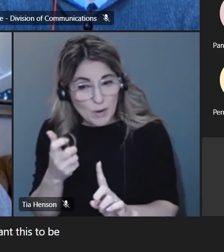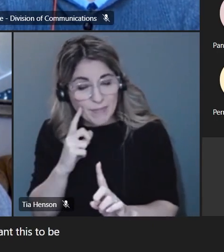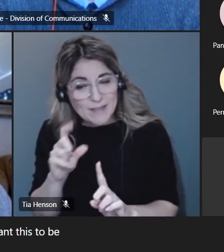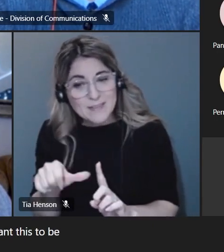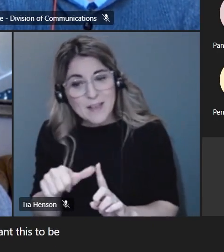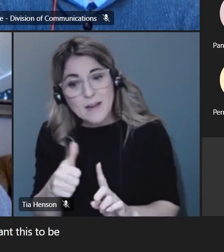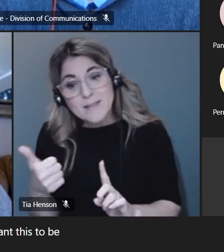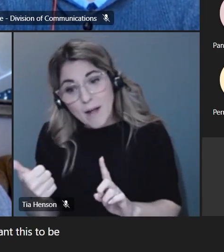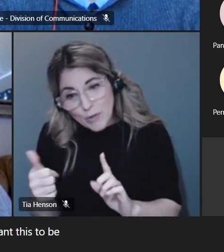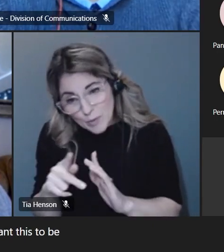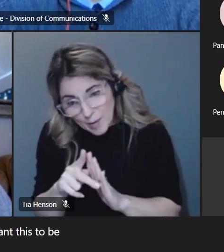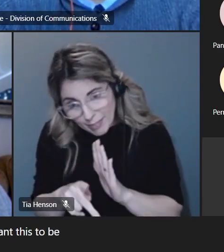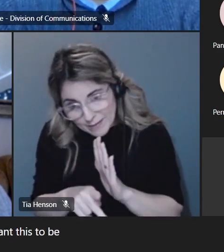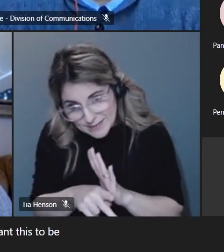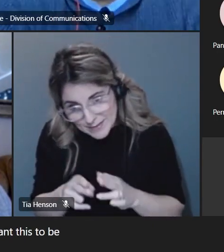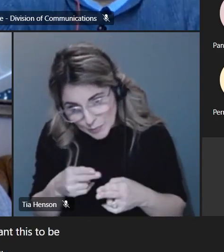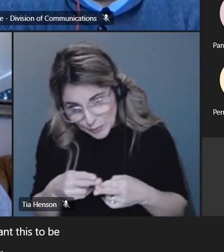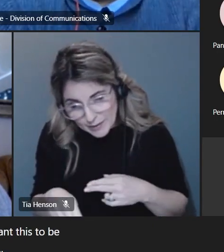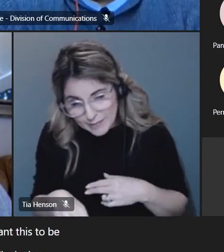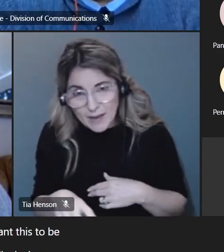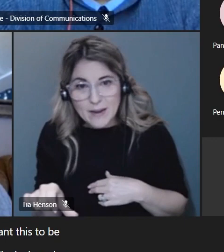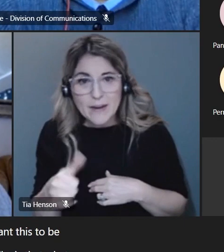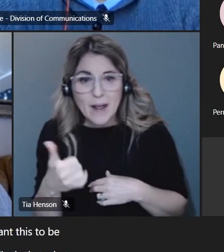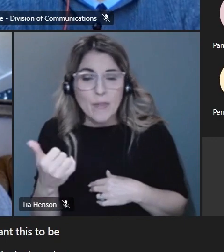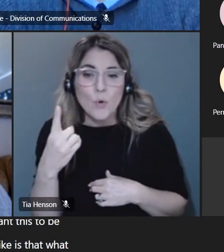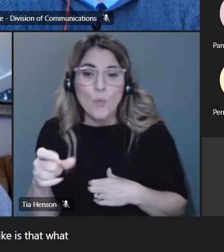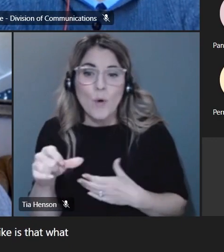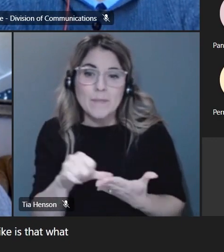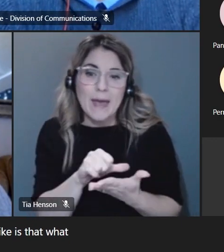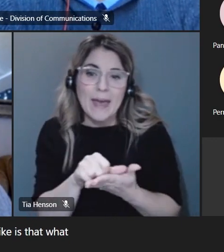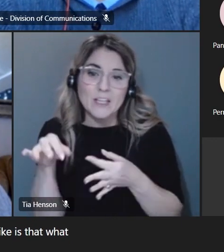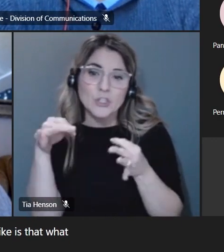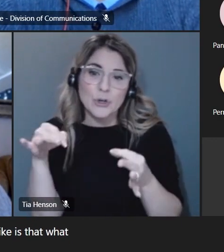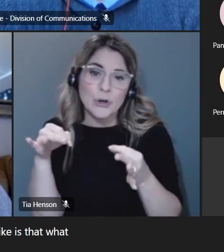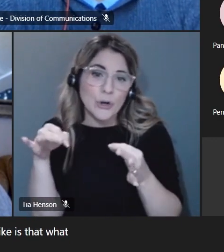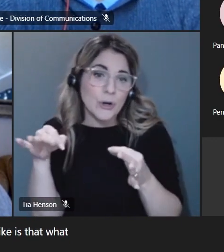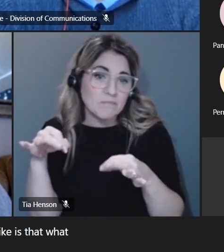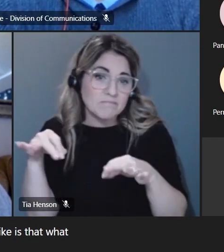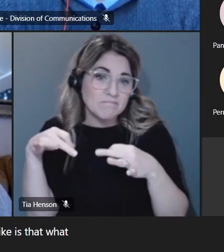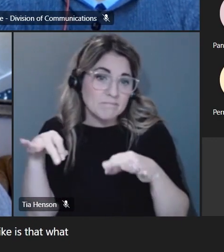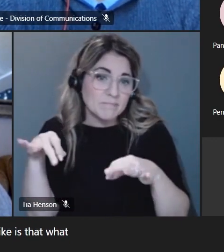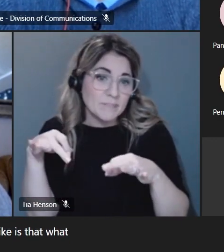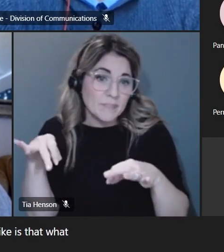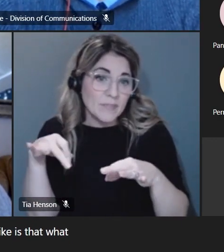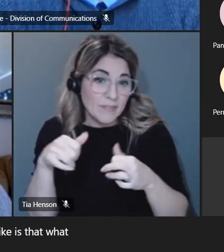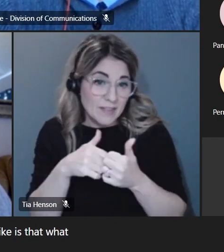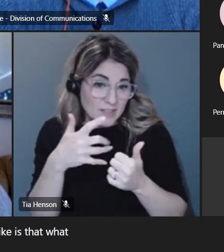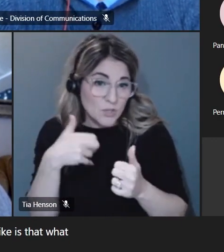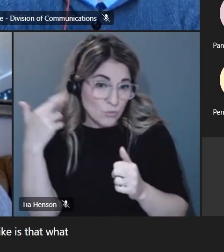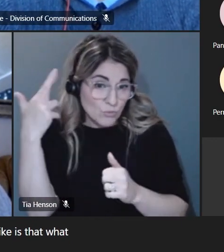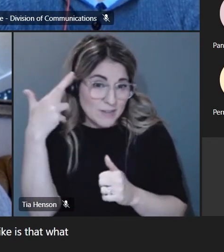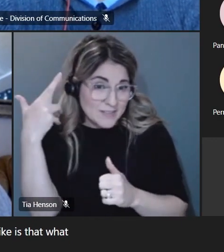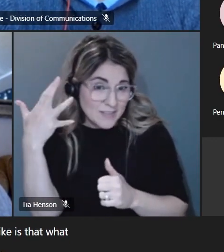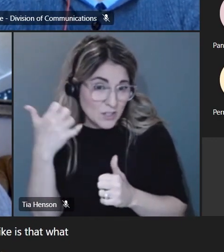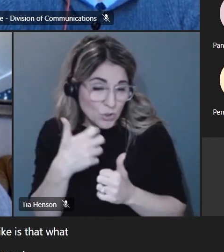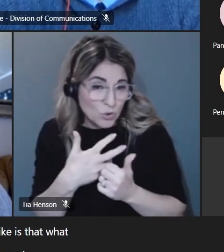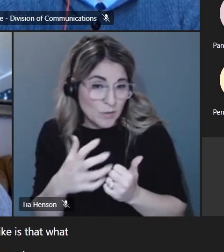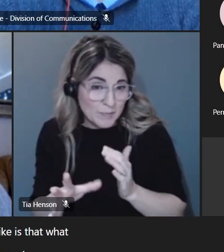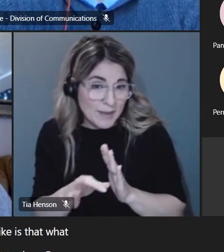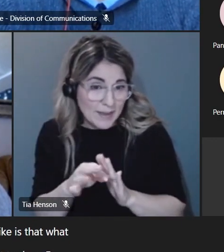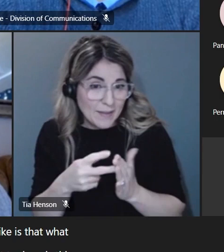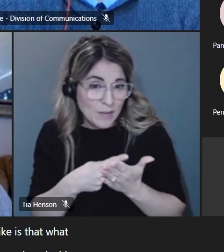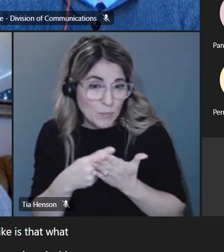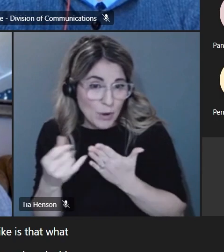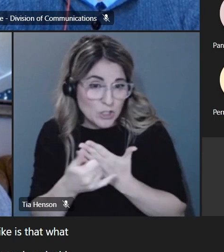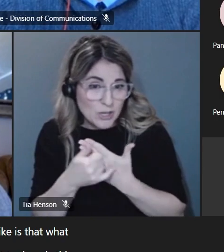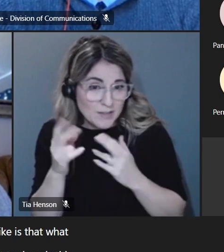policy brief another one pager like is that what we're aiming for when we choose our project topic or